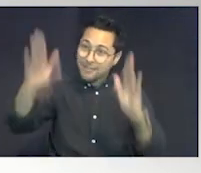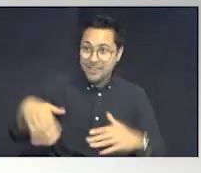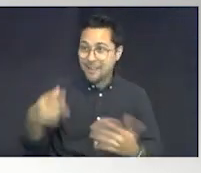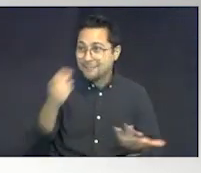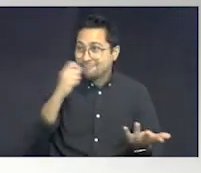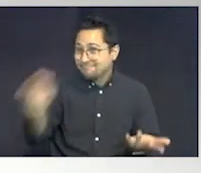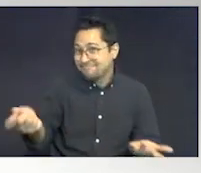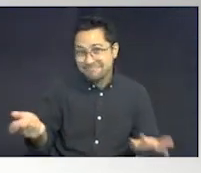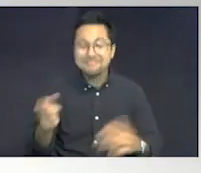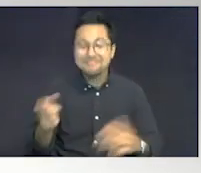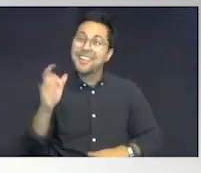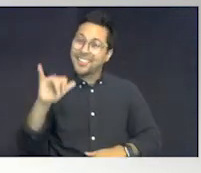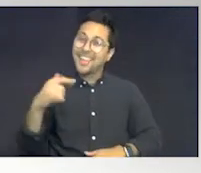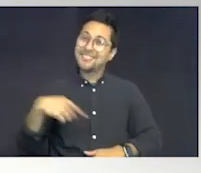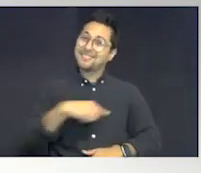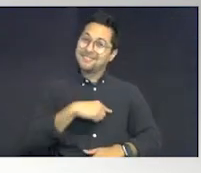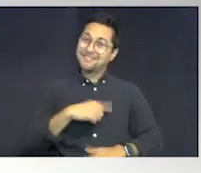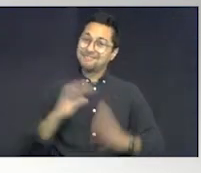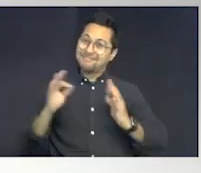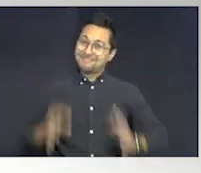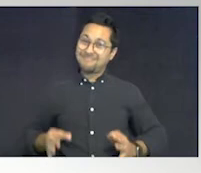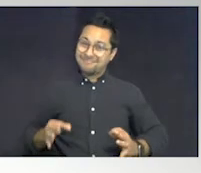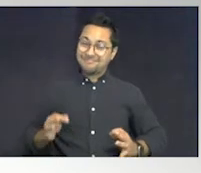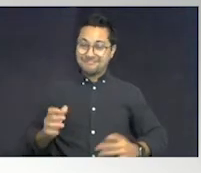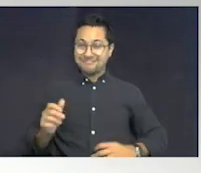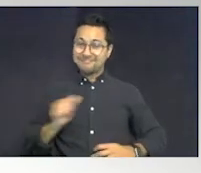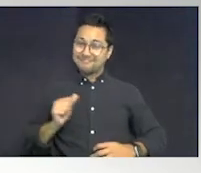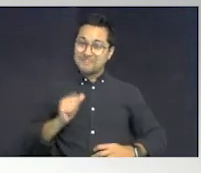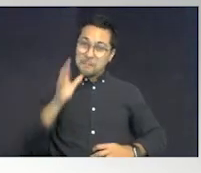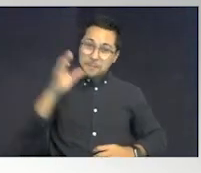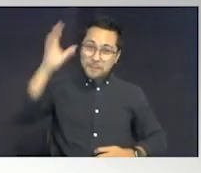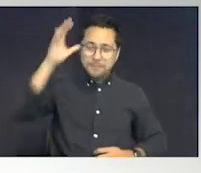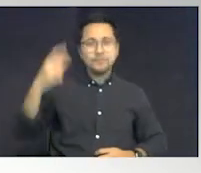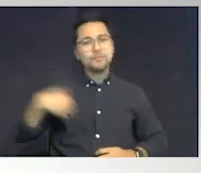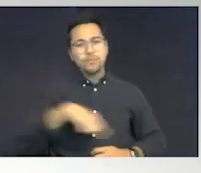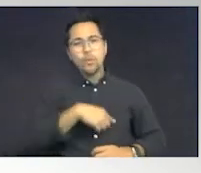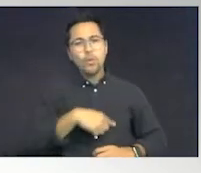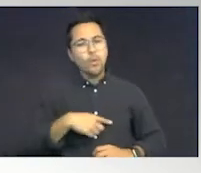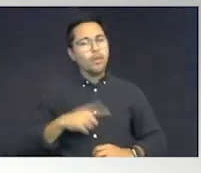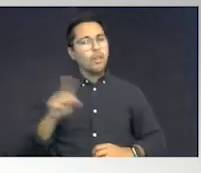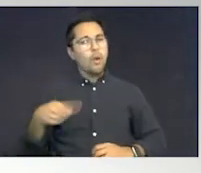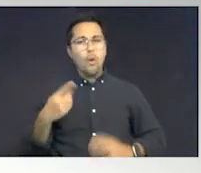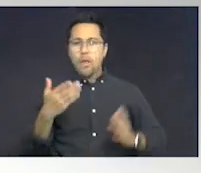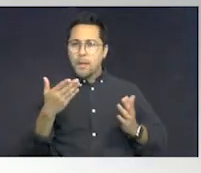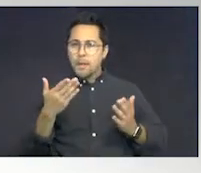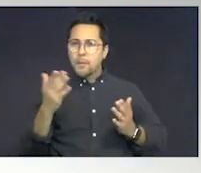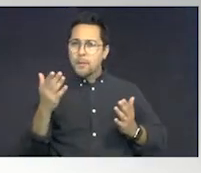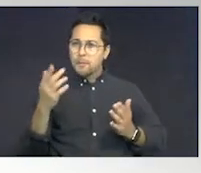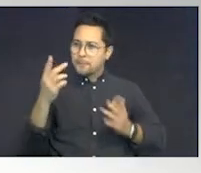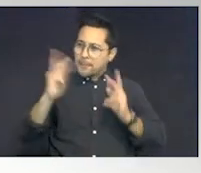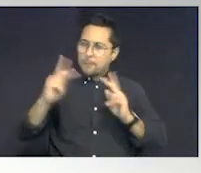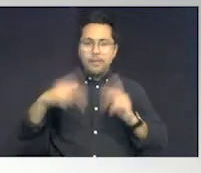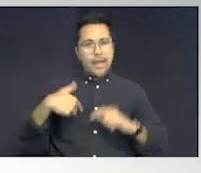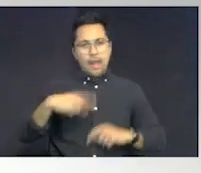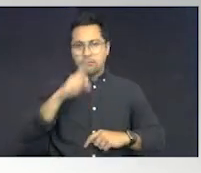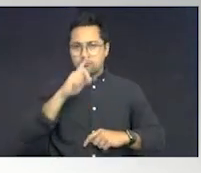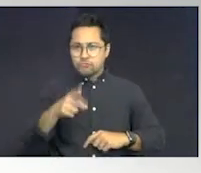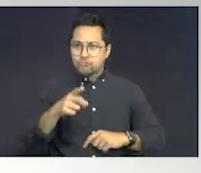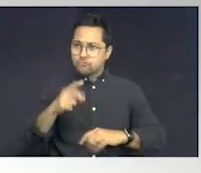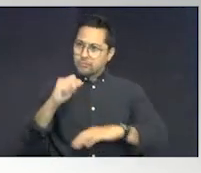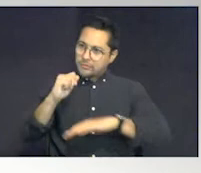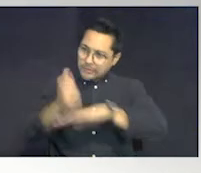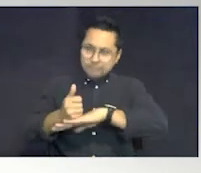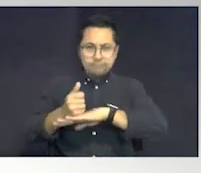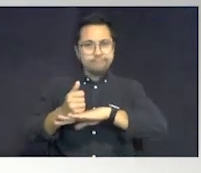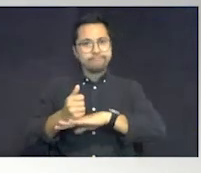That's up to us as parents. We are the only ones that are going to ensure that consistency is always